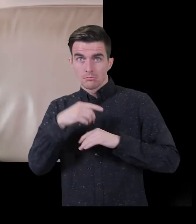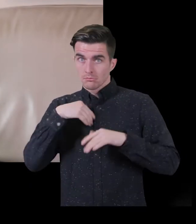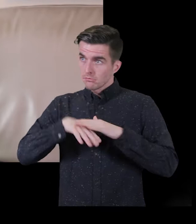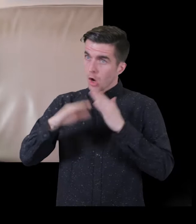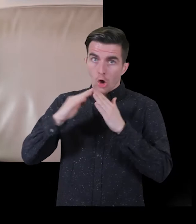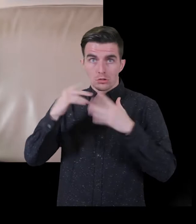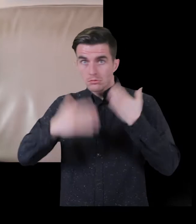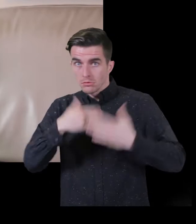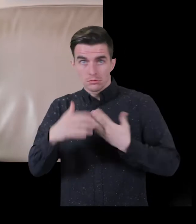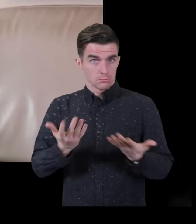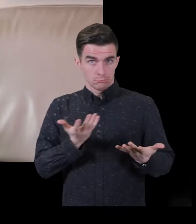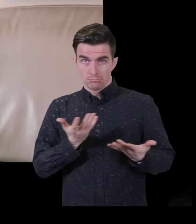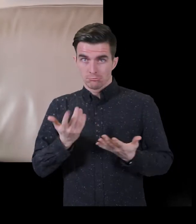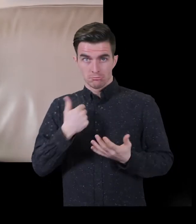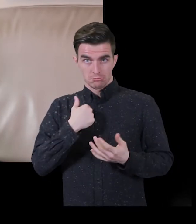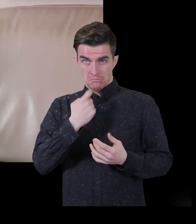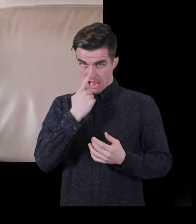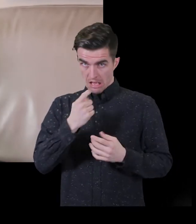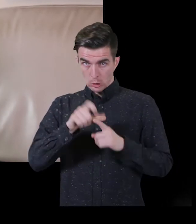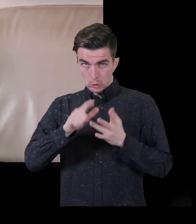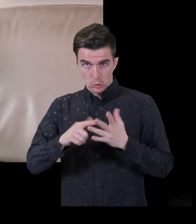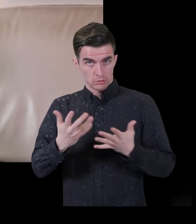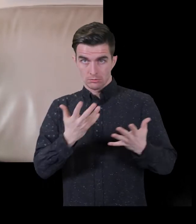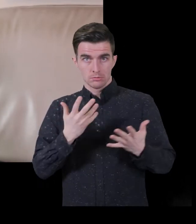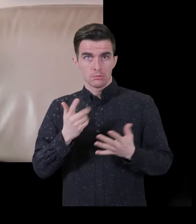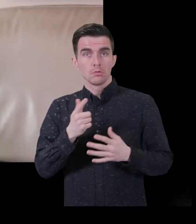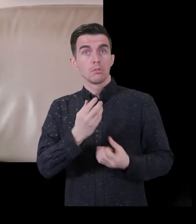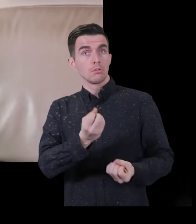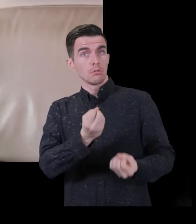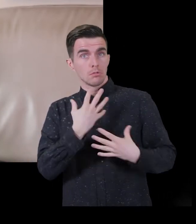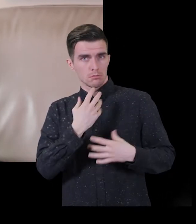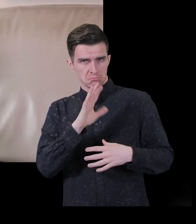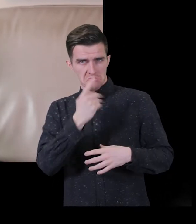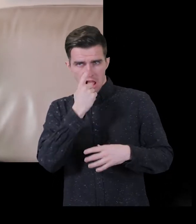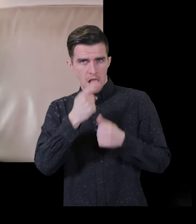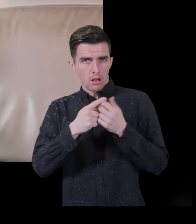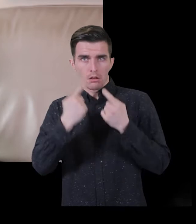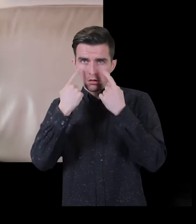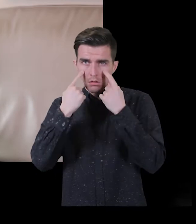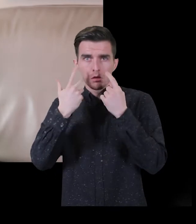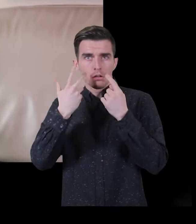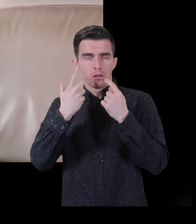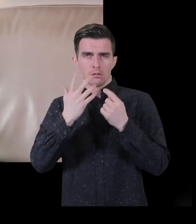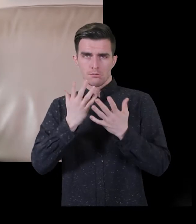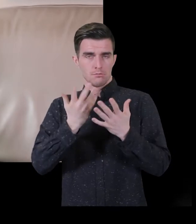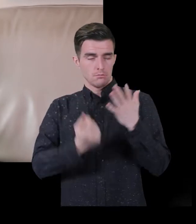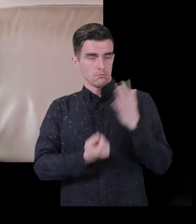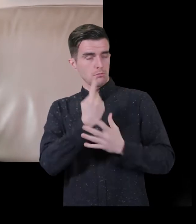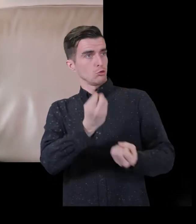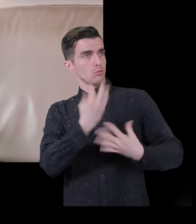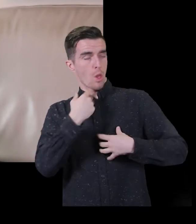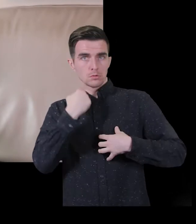because I thought I was going to be confined to this house and never be able to do anything. Because when you're told that,